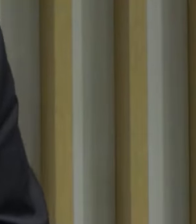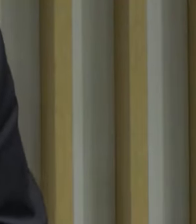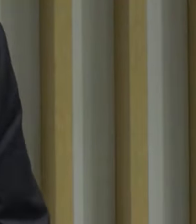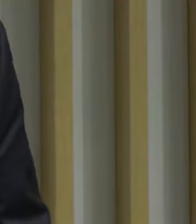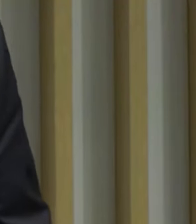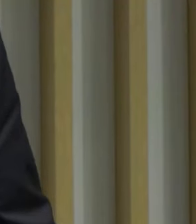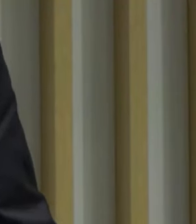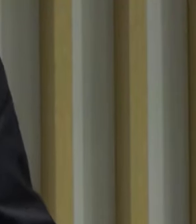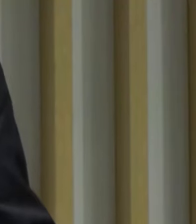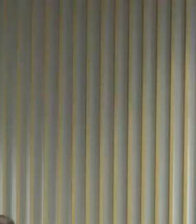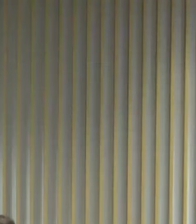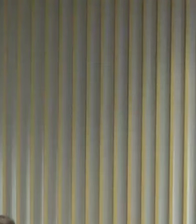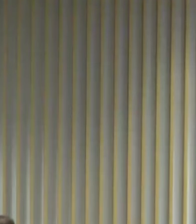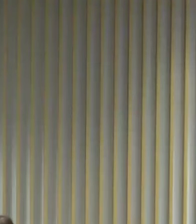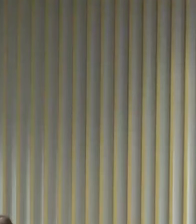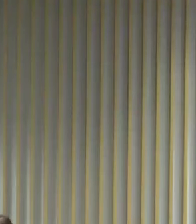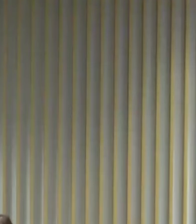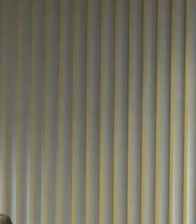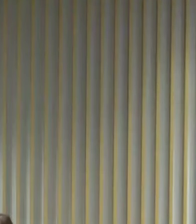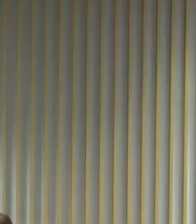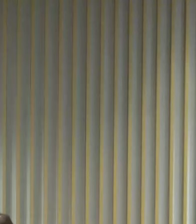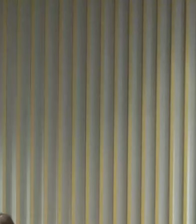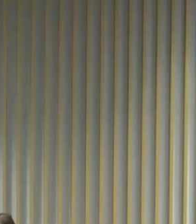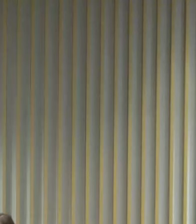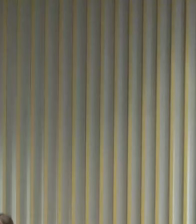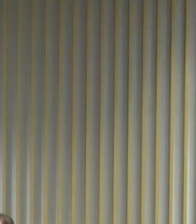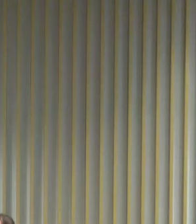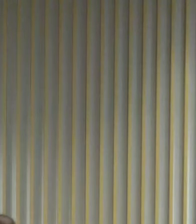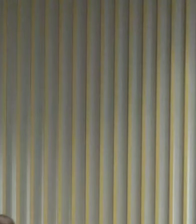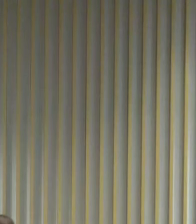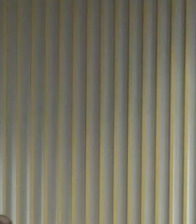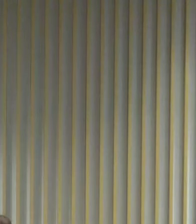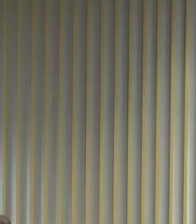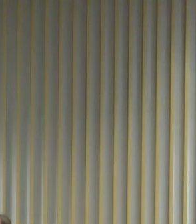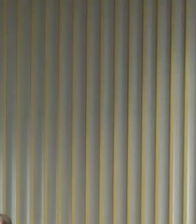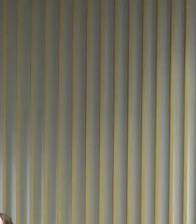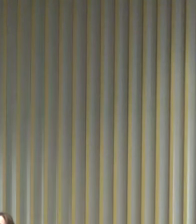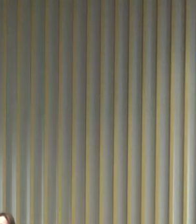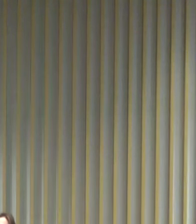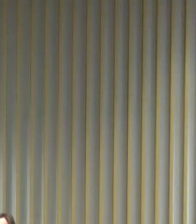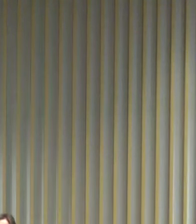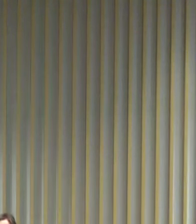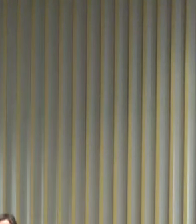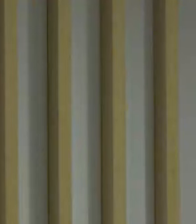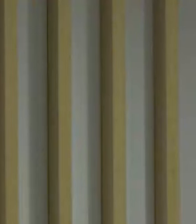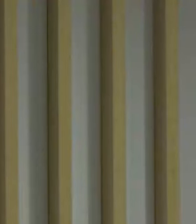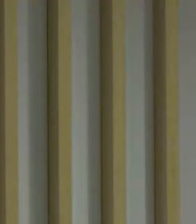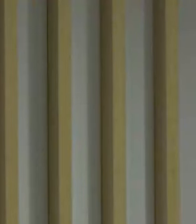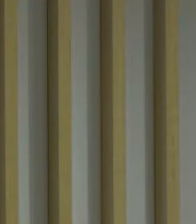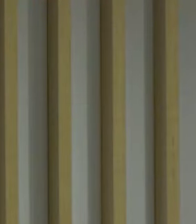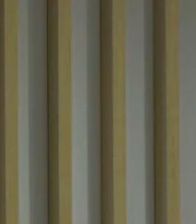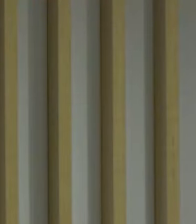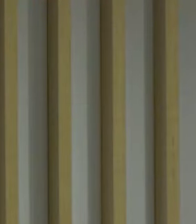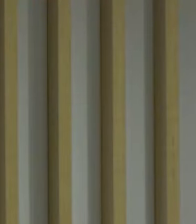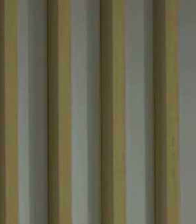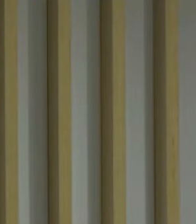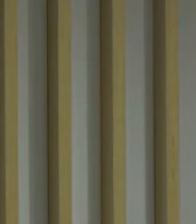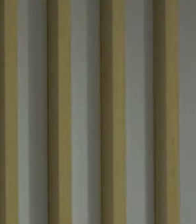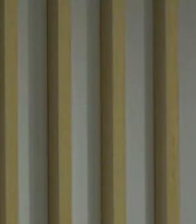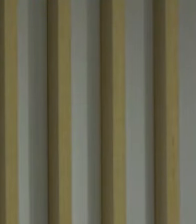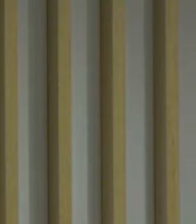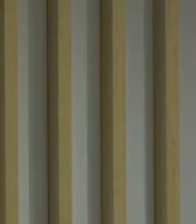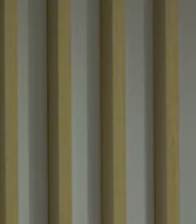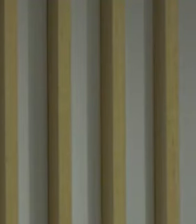Thank you, Katie. Nothing. Hi. So I wanted to find out how you, any plans to address